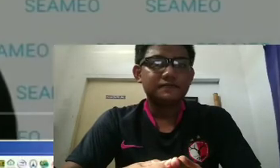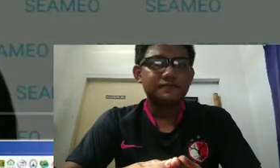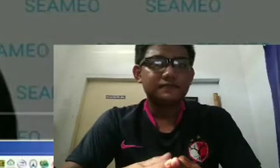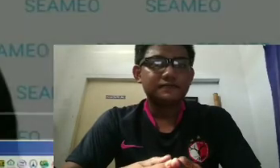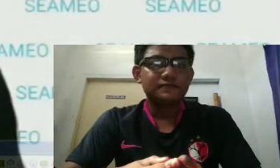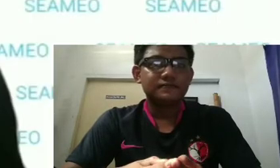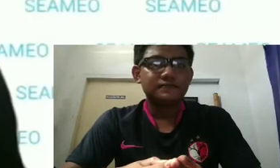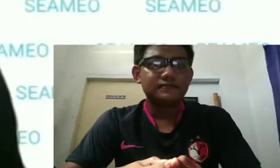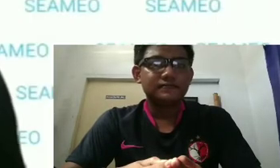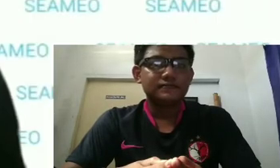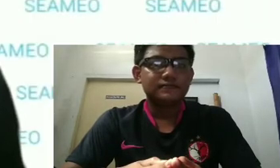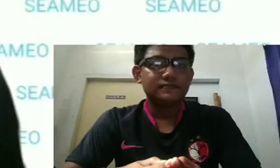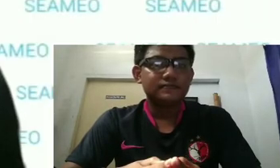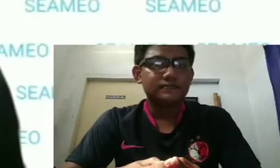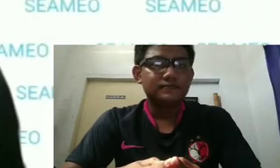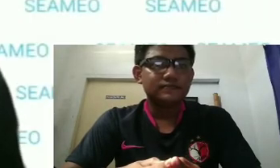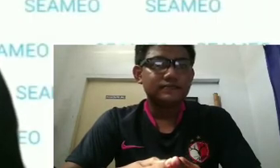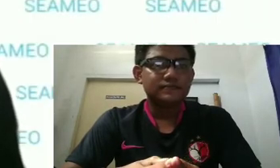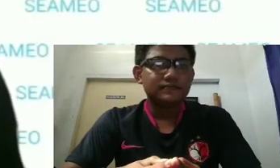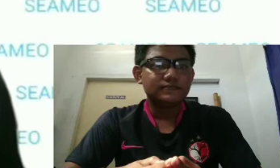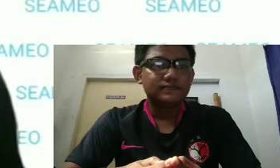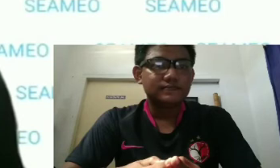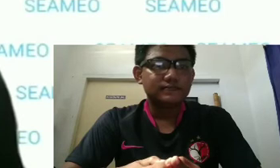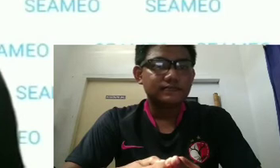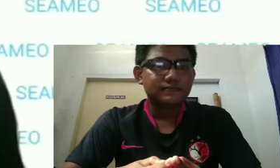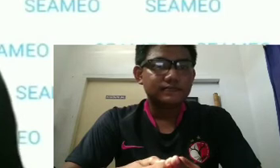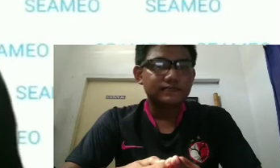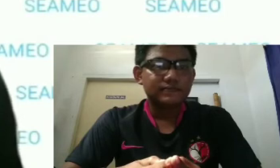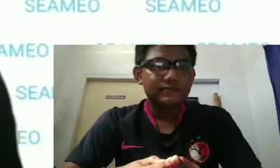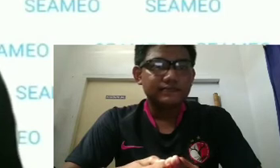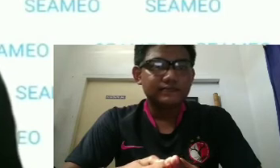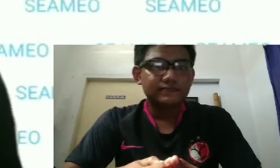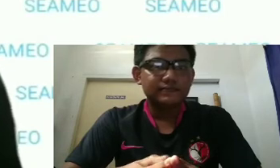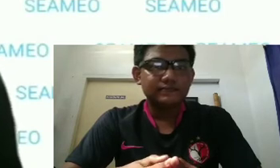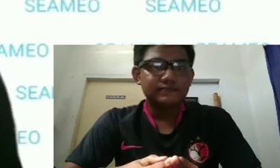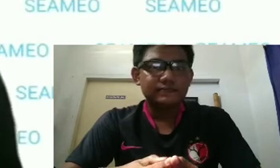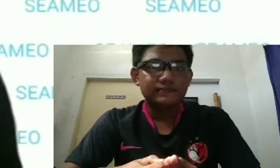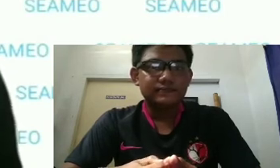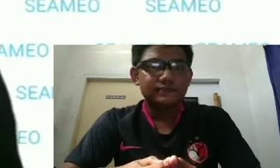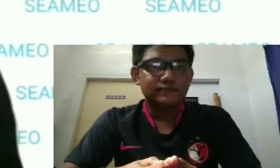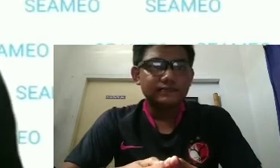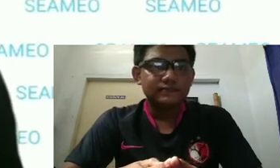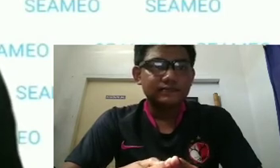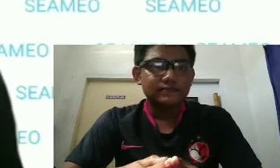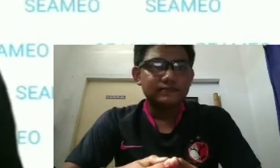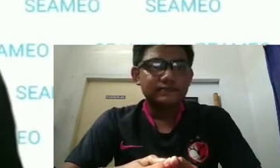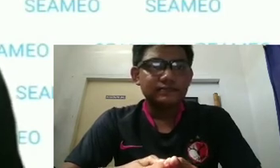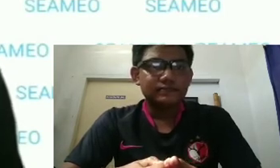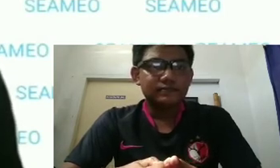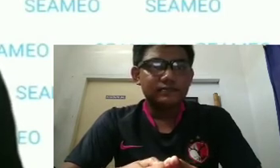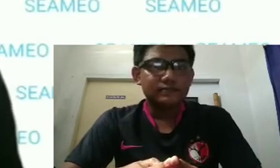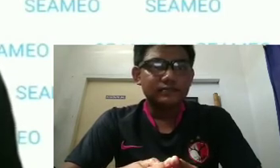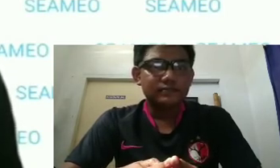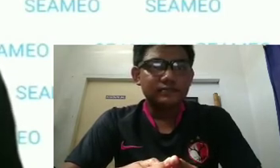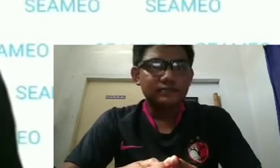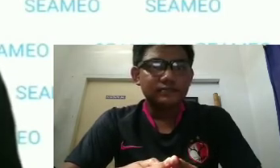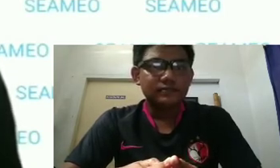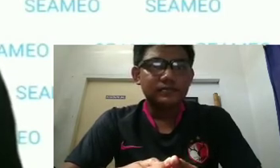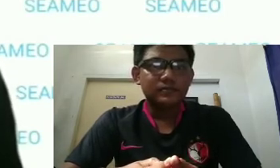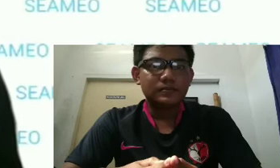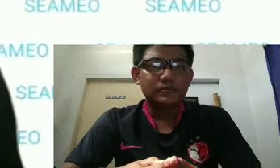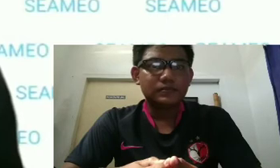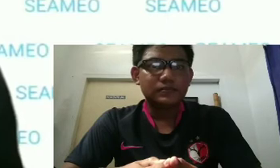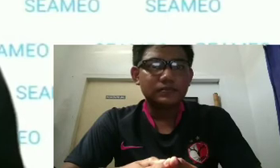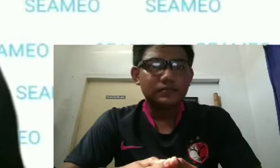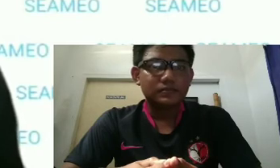We believe that one hour from now on, you will be inspired to learn good practices shared by teachers and